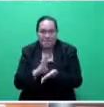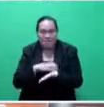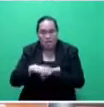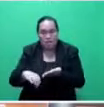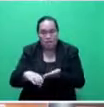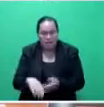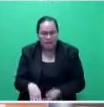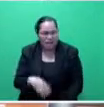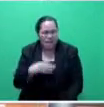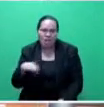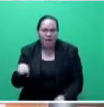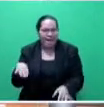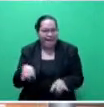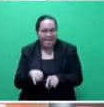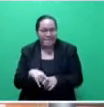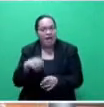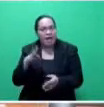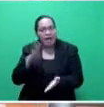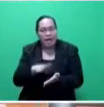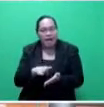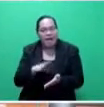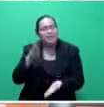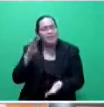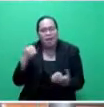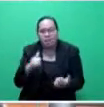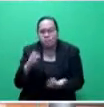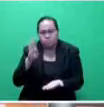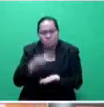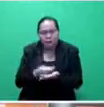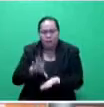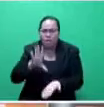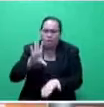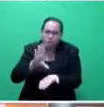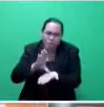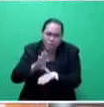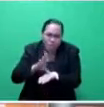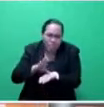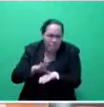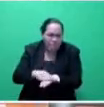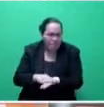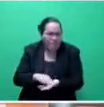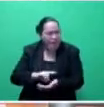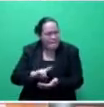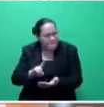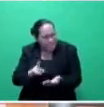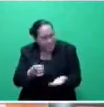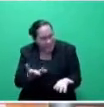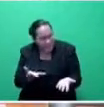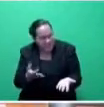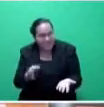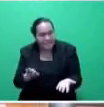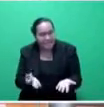has decreased by a billion dollars. Yet, yet, Mr. Speaker, sir,